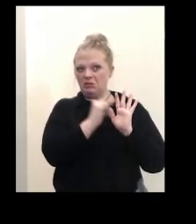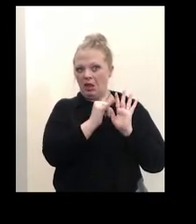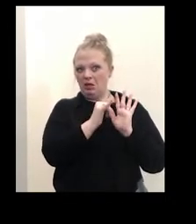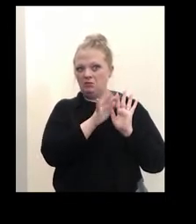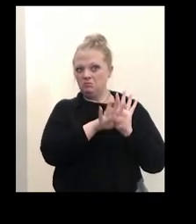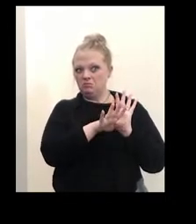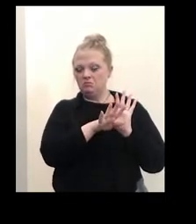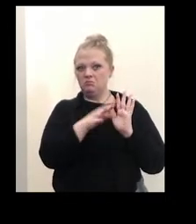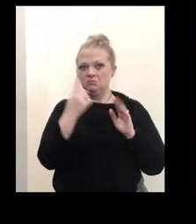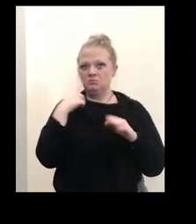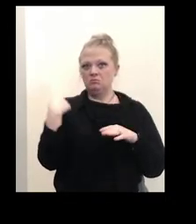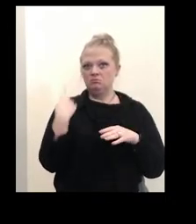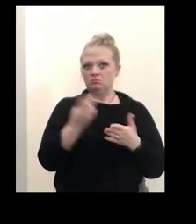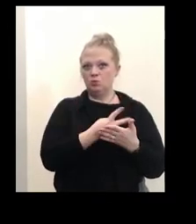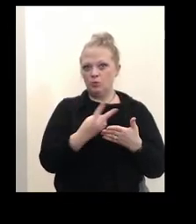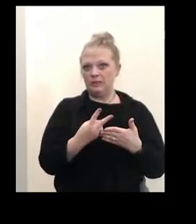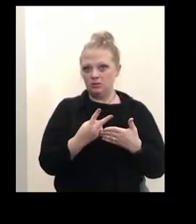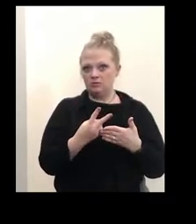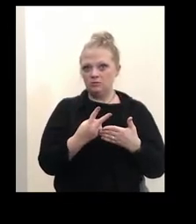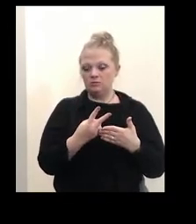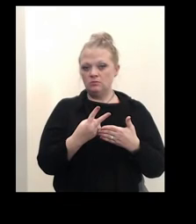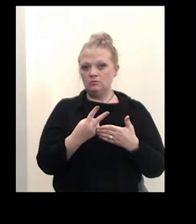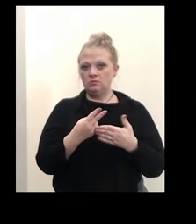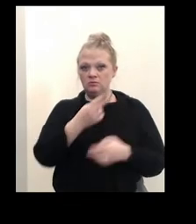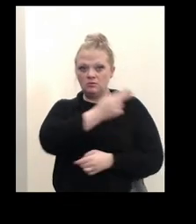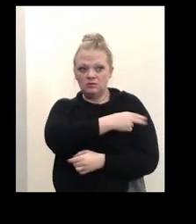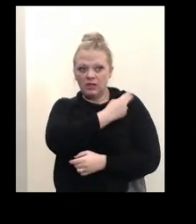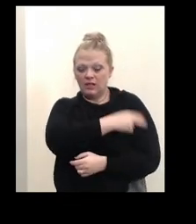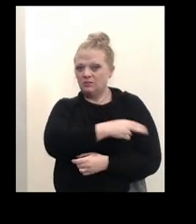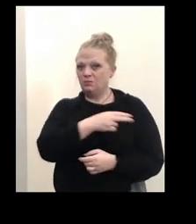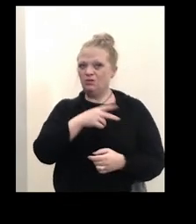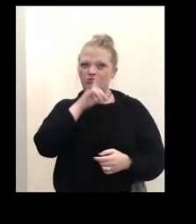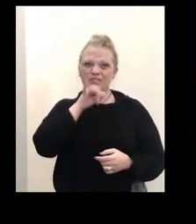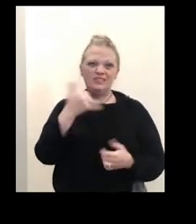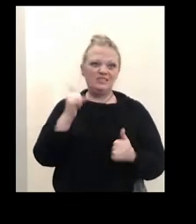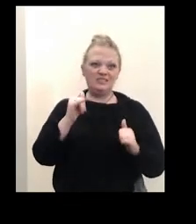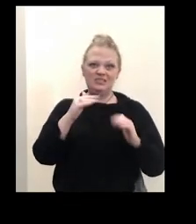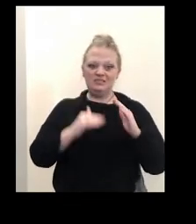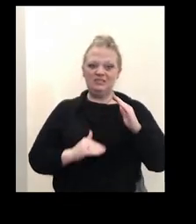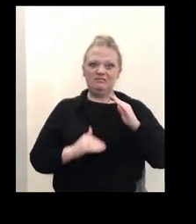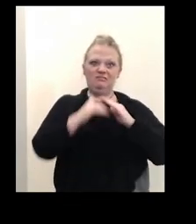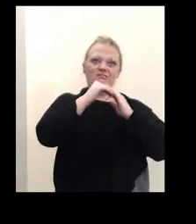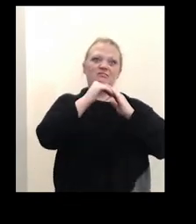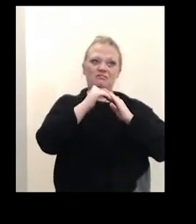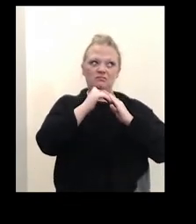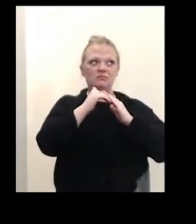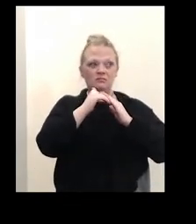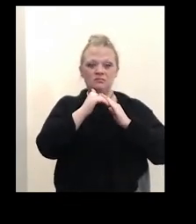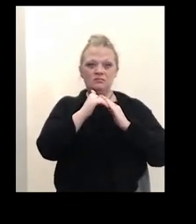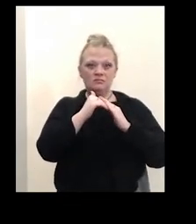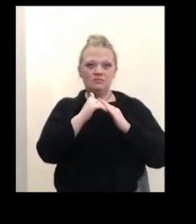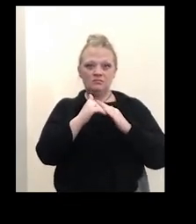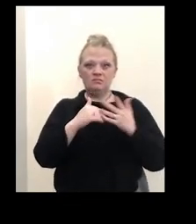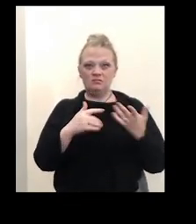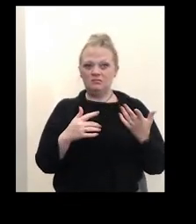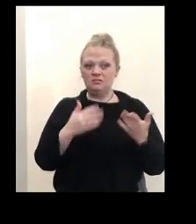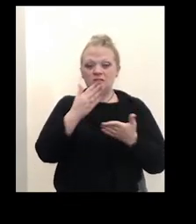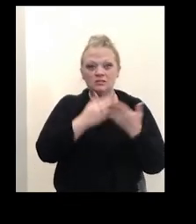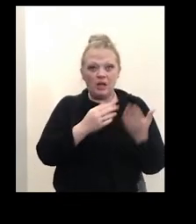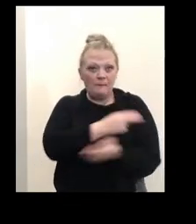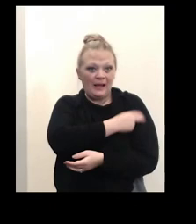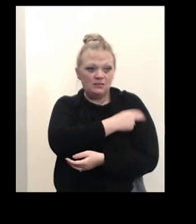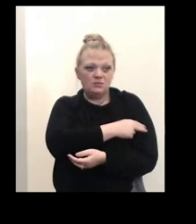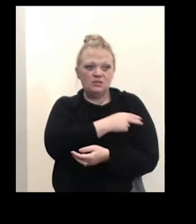last two weeks. Uh, the hospitals are still at or near capacity, depending on the hospital. Uh, we have had some hospitals that were a little,